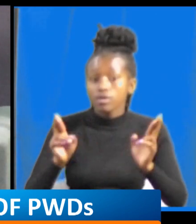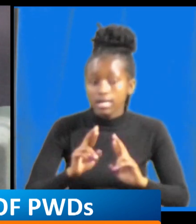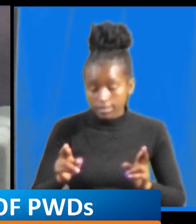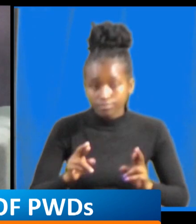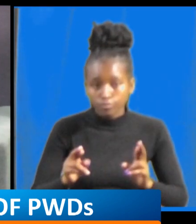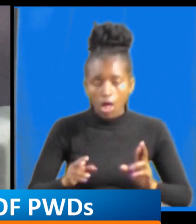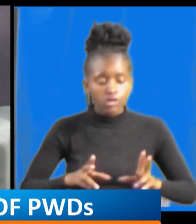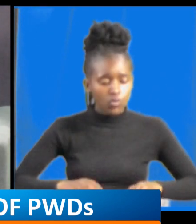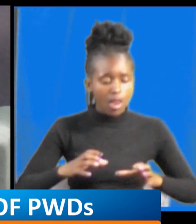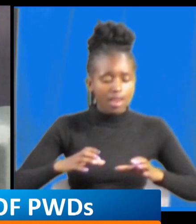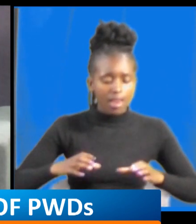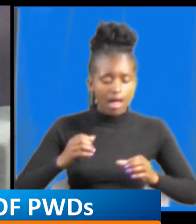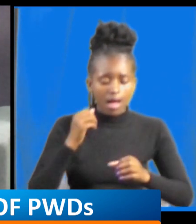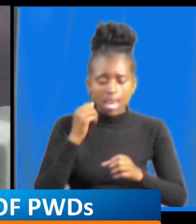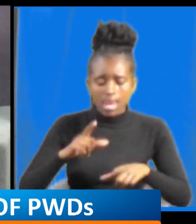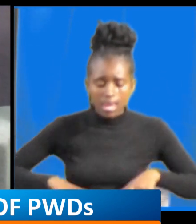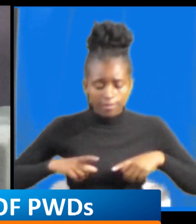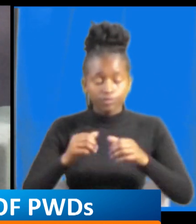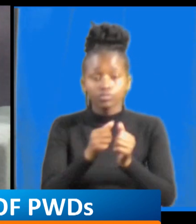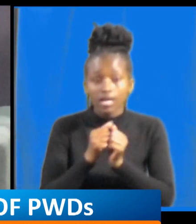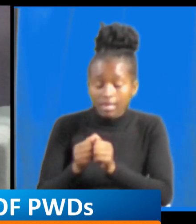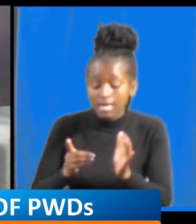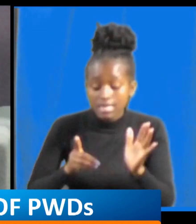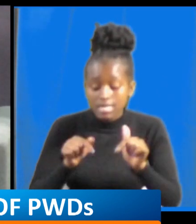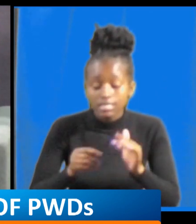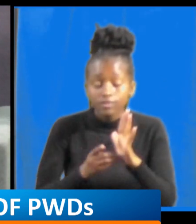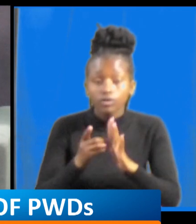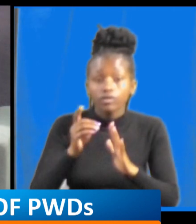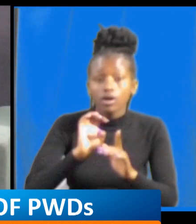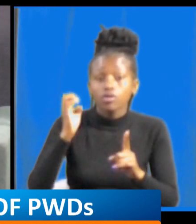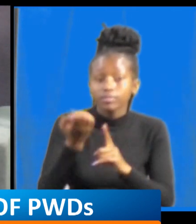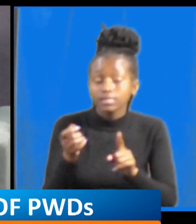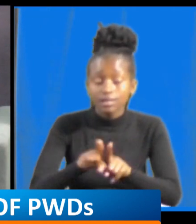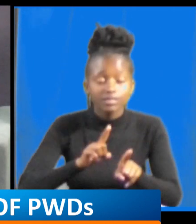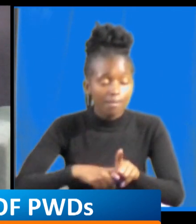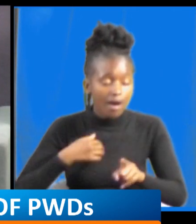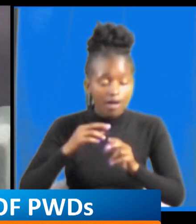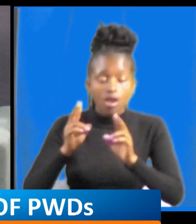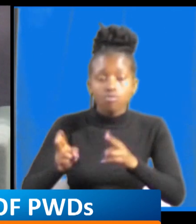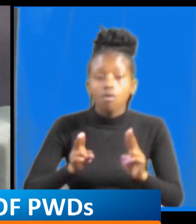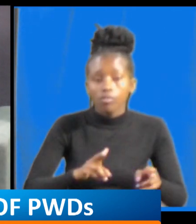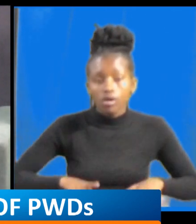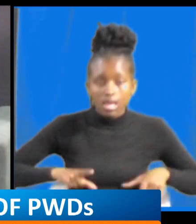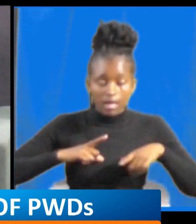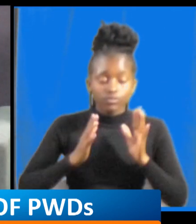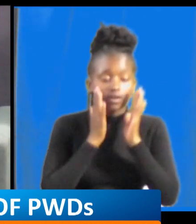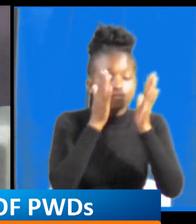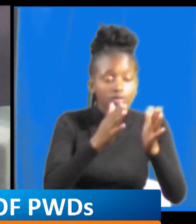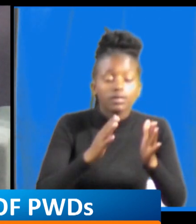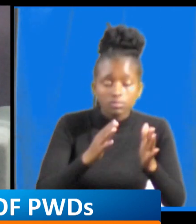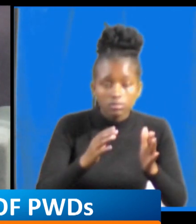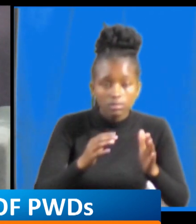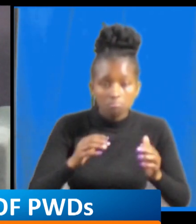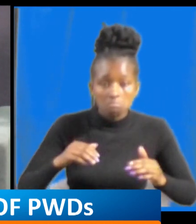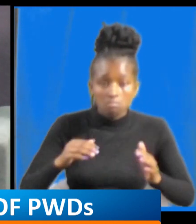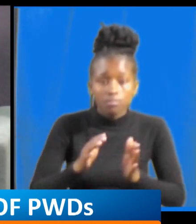developing environment and live animal life just it focuses on our welfare ensuring that